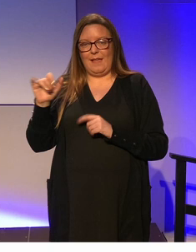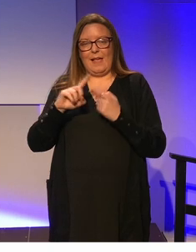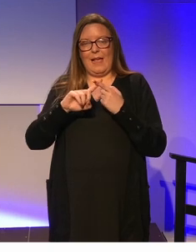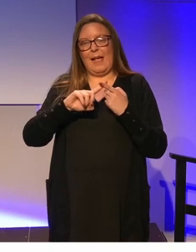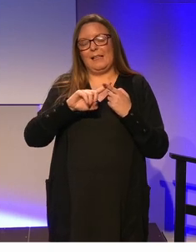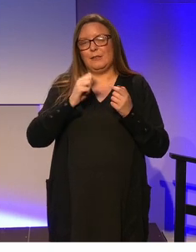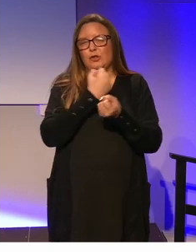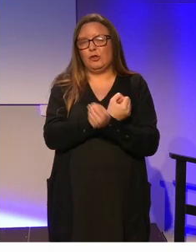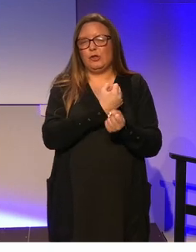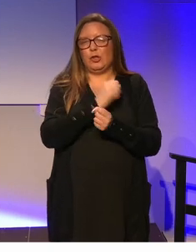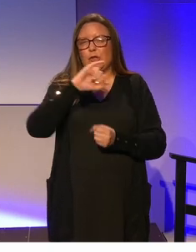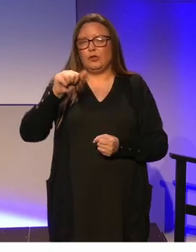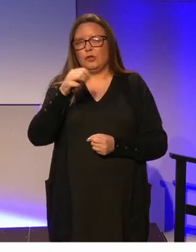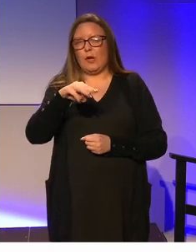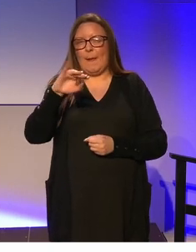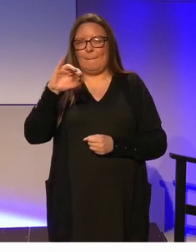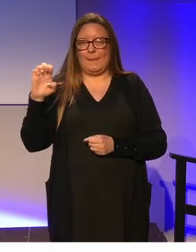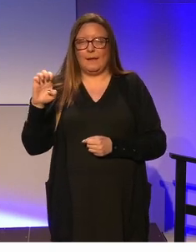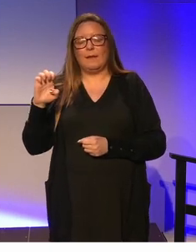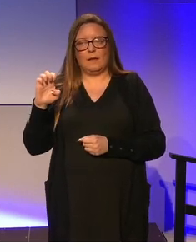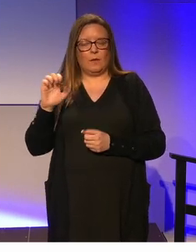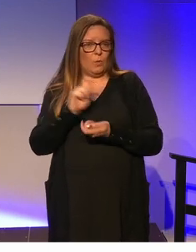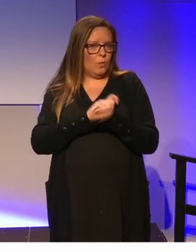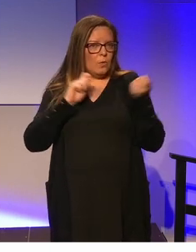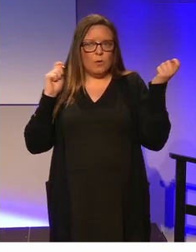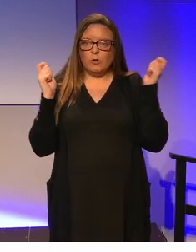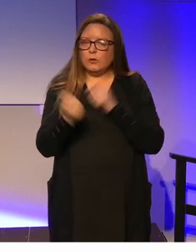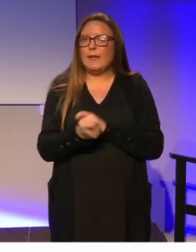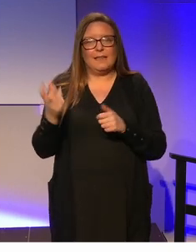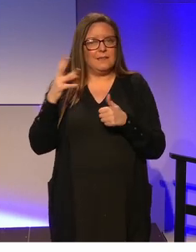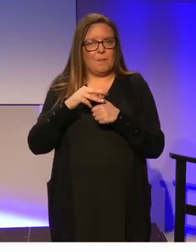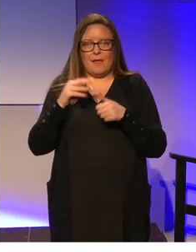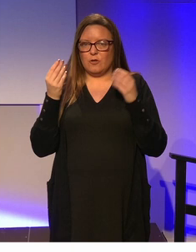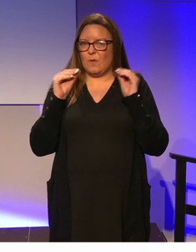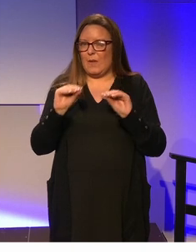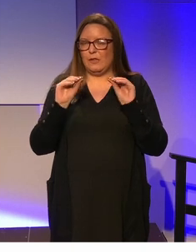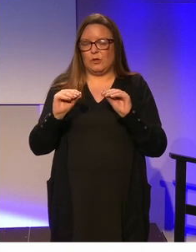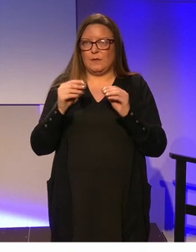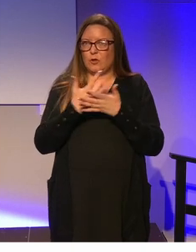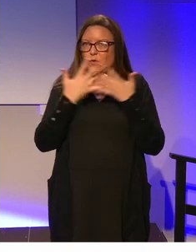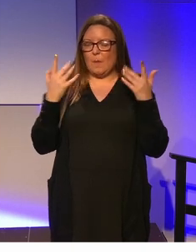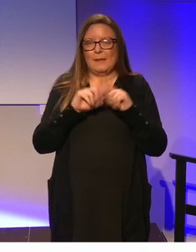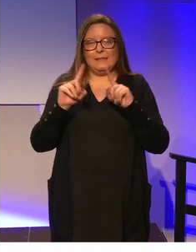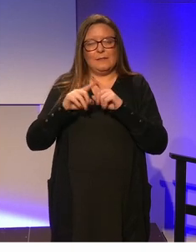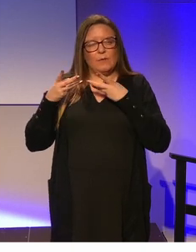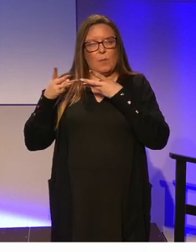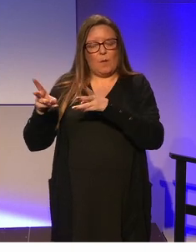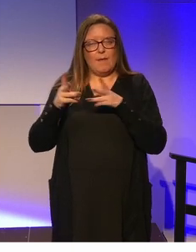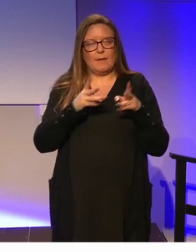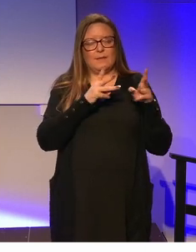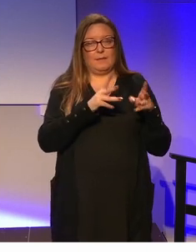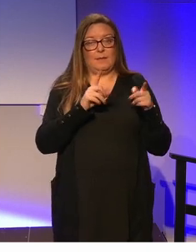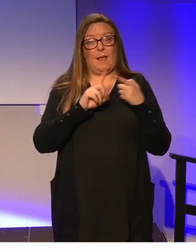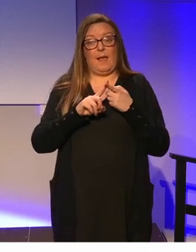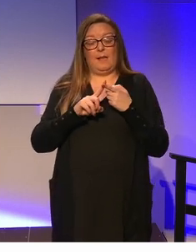Sinnott case that really changed the face of special education in so many ways and Bar Jay in the High